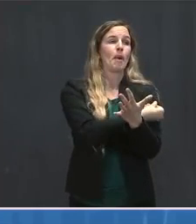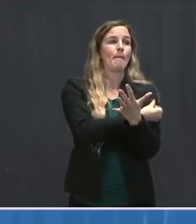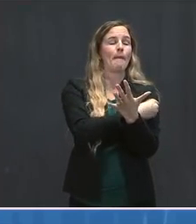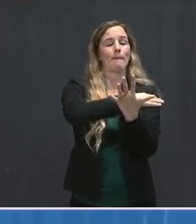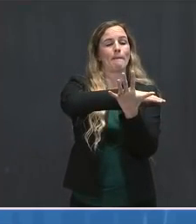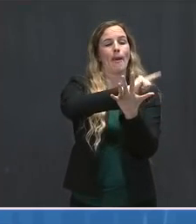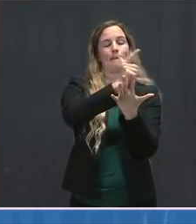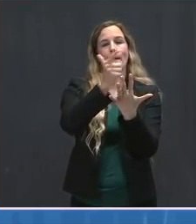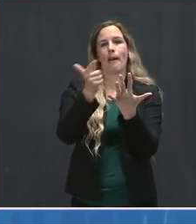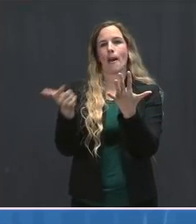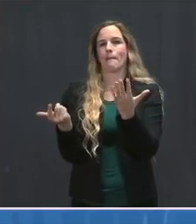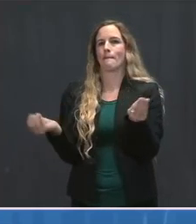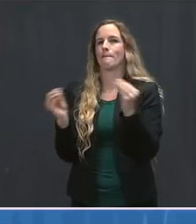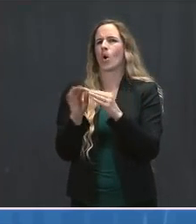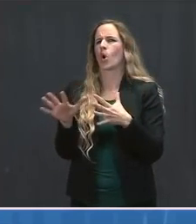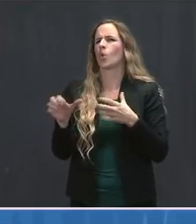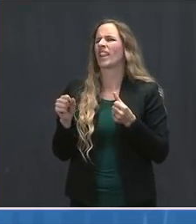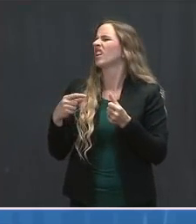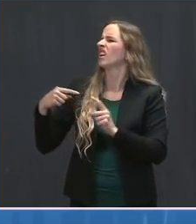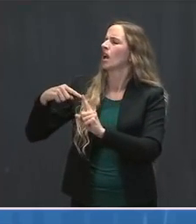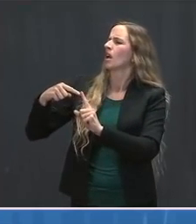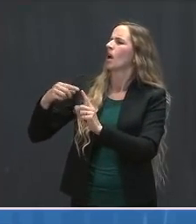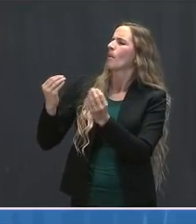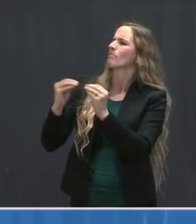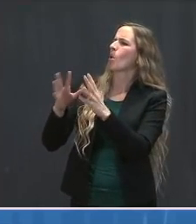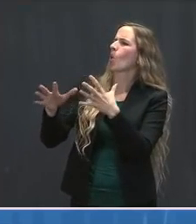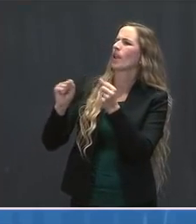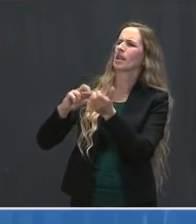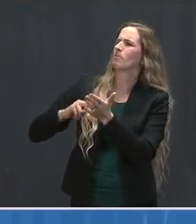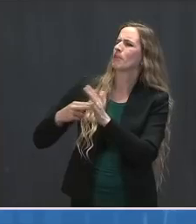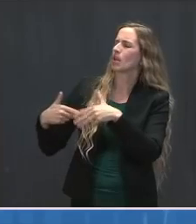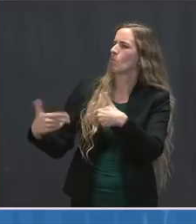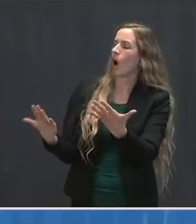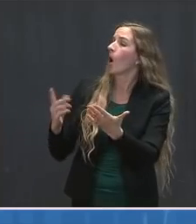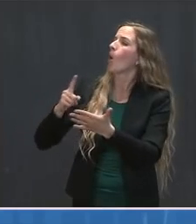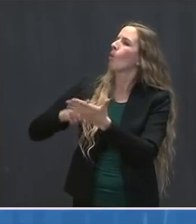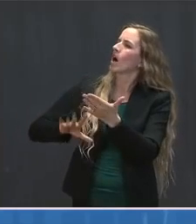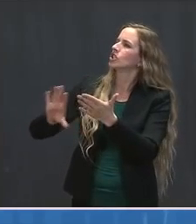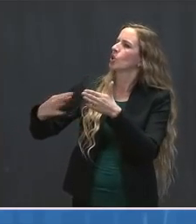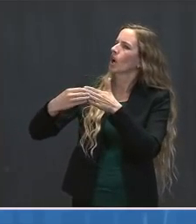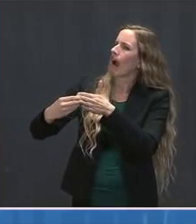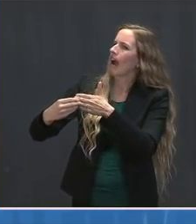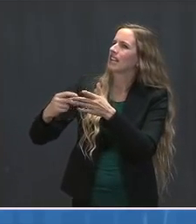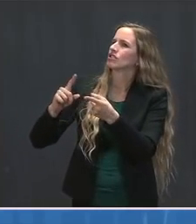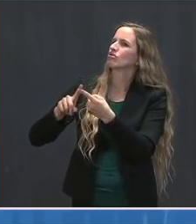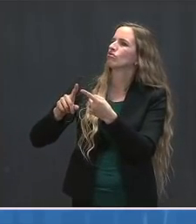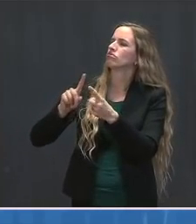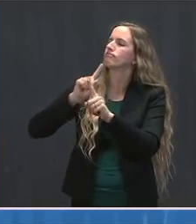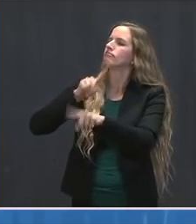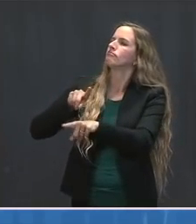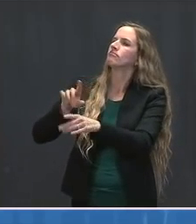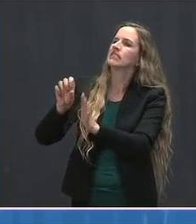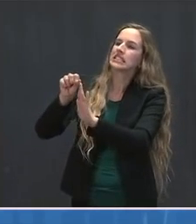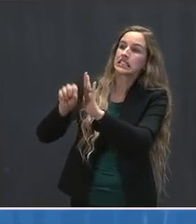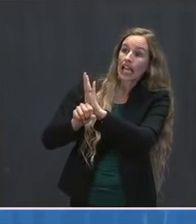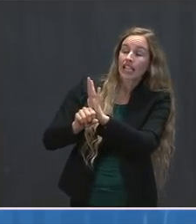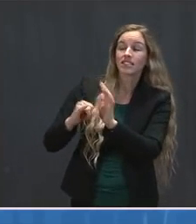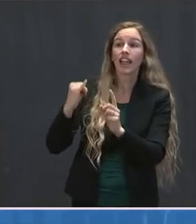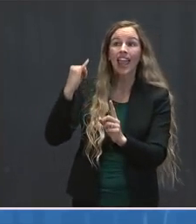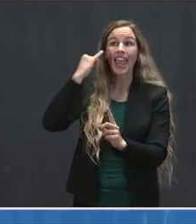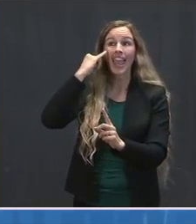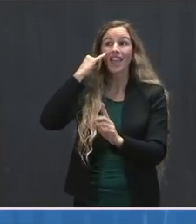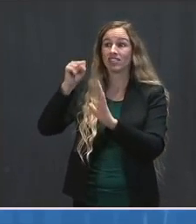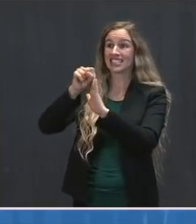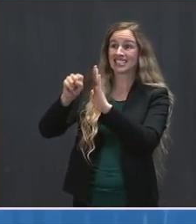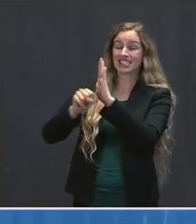more quickly mean? Can you be specific what your guidance has been to states thus far? And if you're leaving it to states to manage,